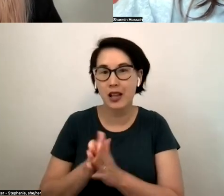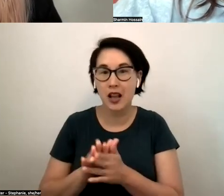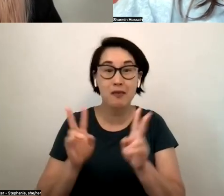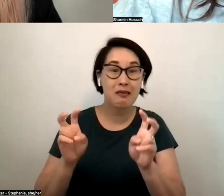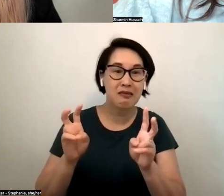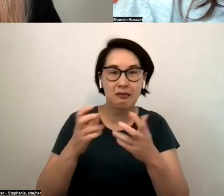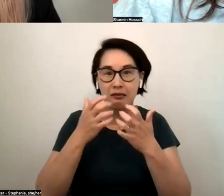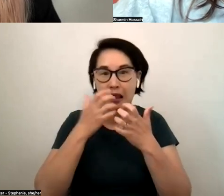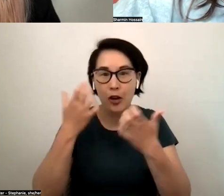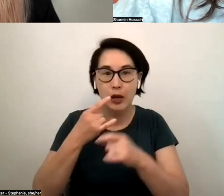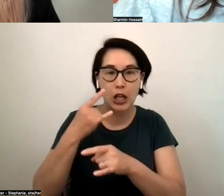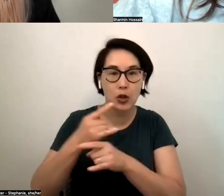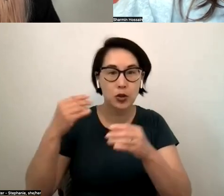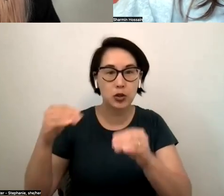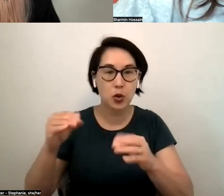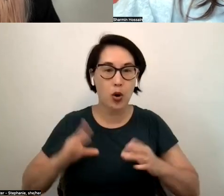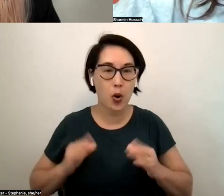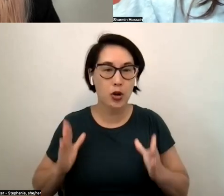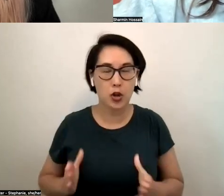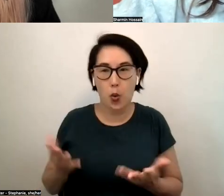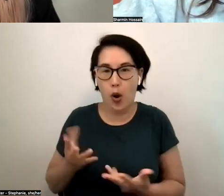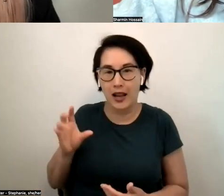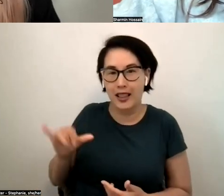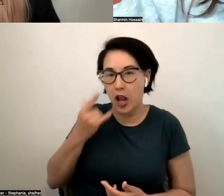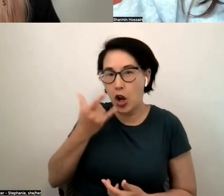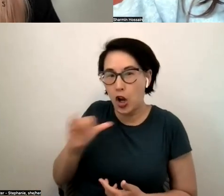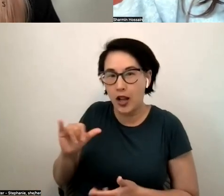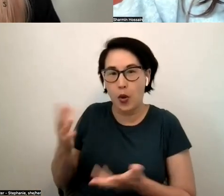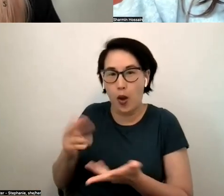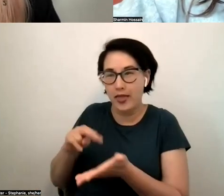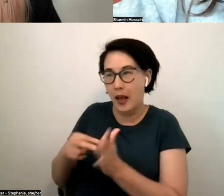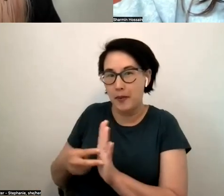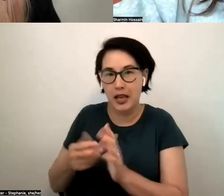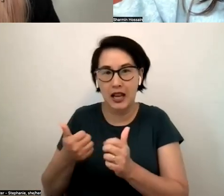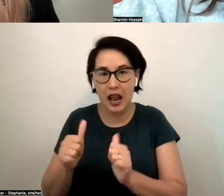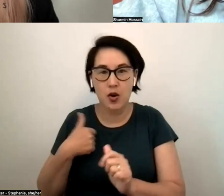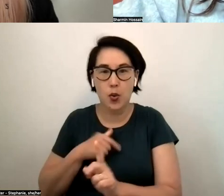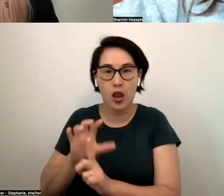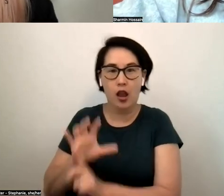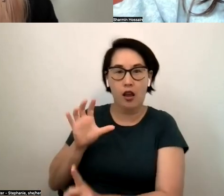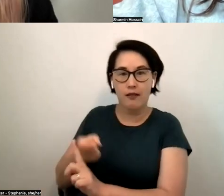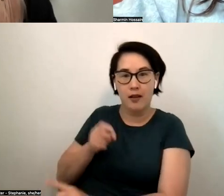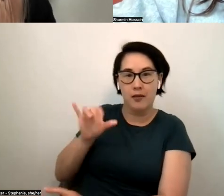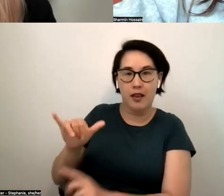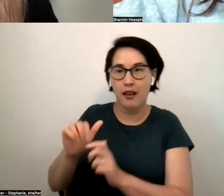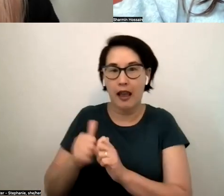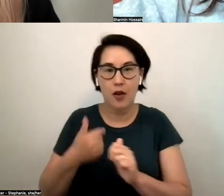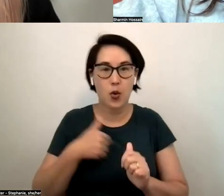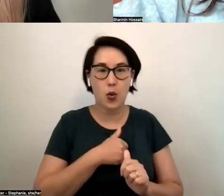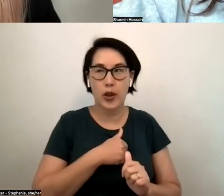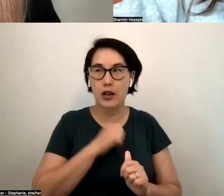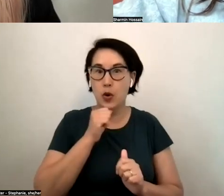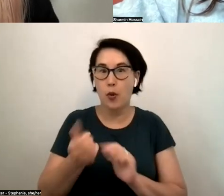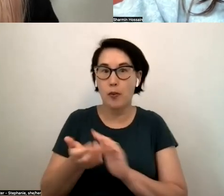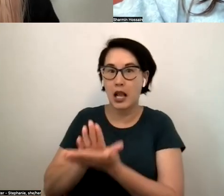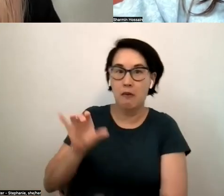how do we how do we break away from that and how do we not become this quote-unquote stereotype because